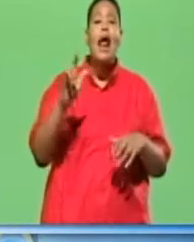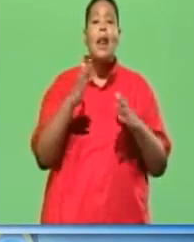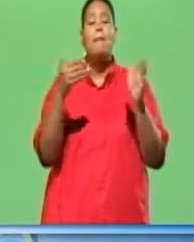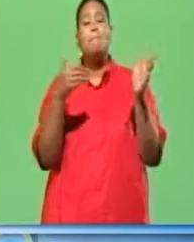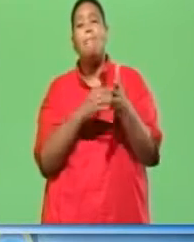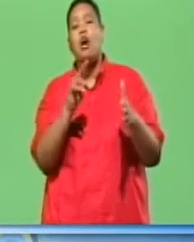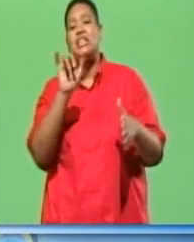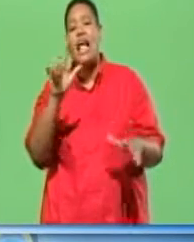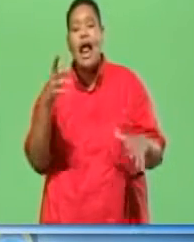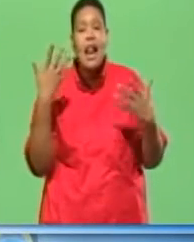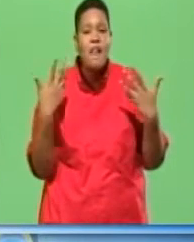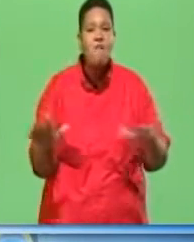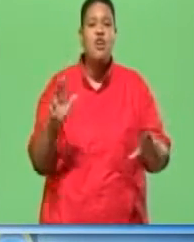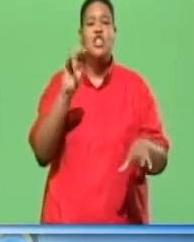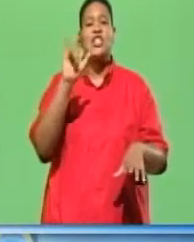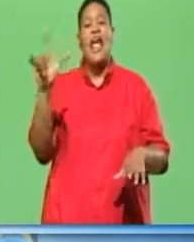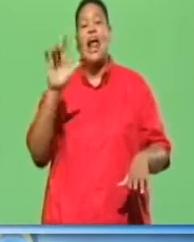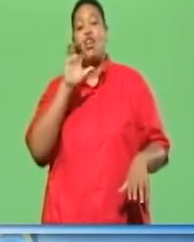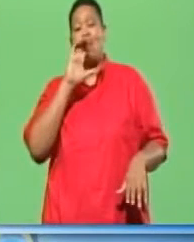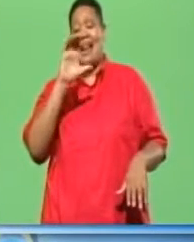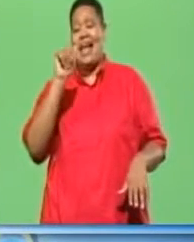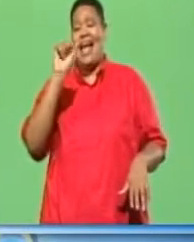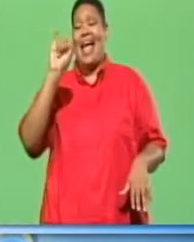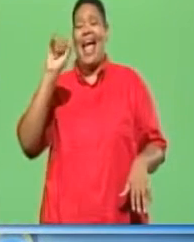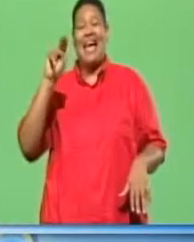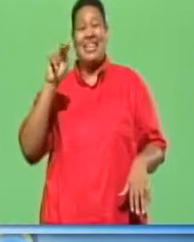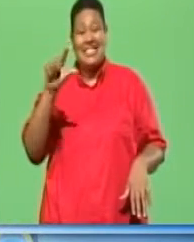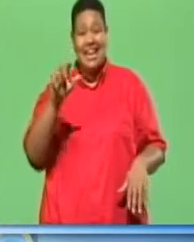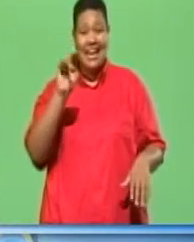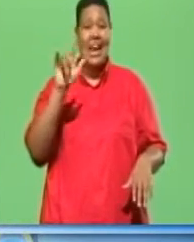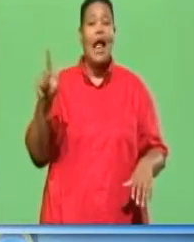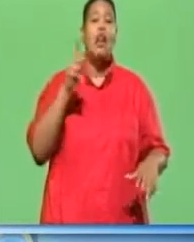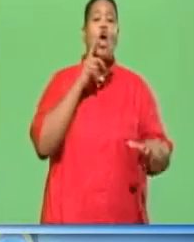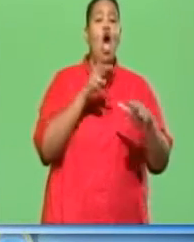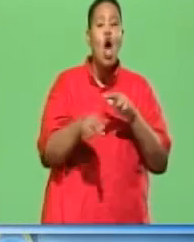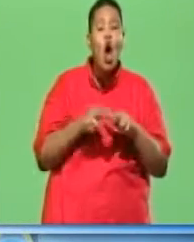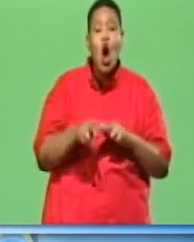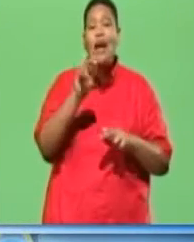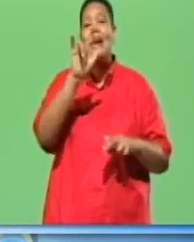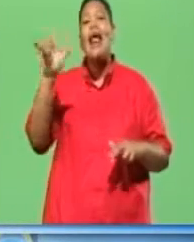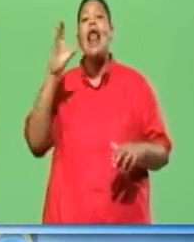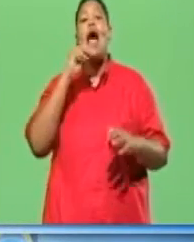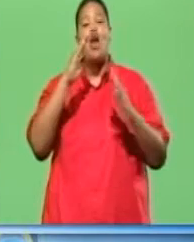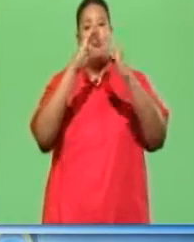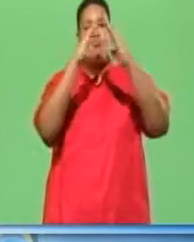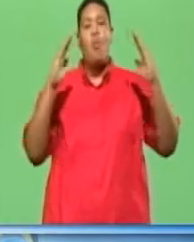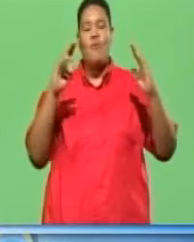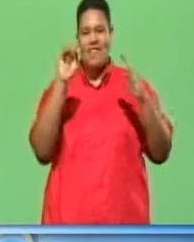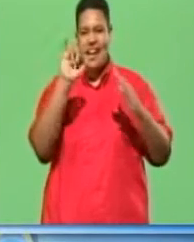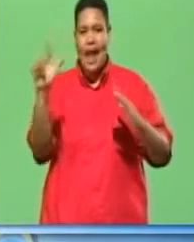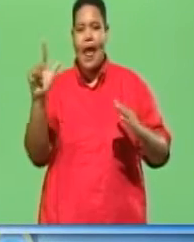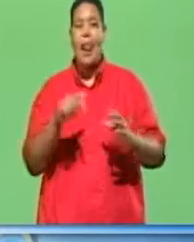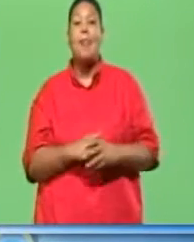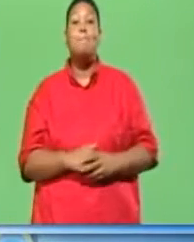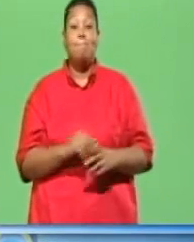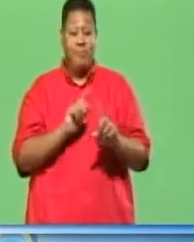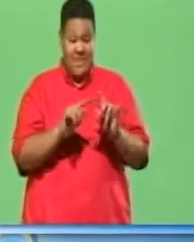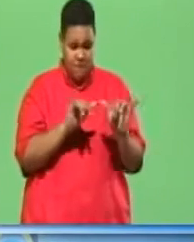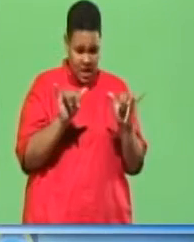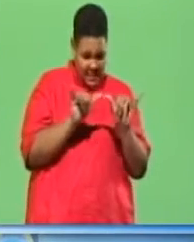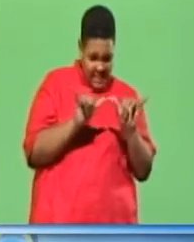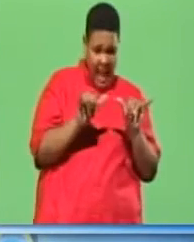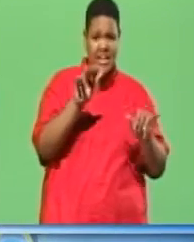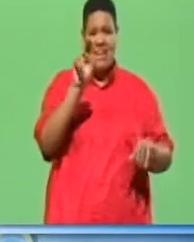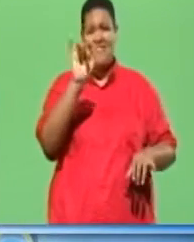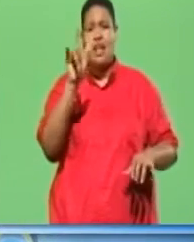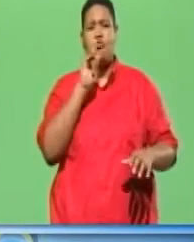finish nails, casing nails, duplex nails, cut nails, and roofing nails. The size of the nail is